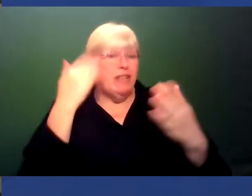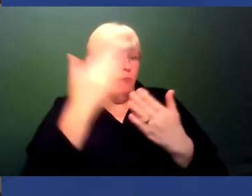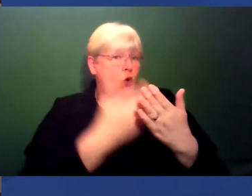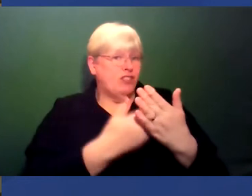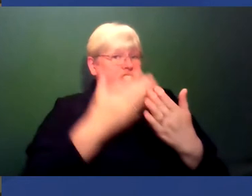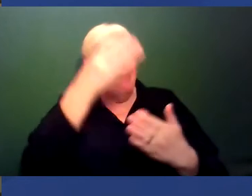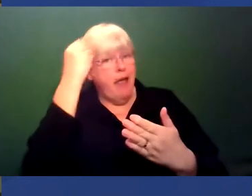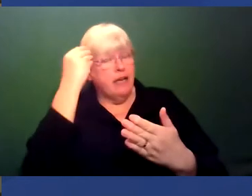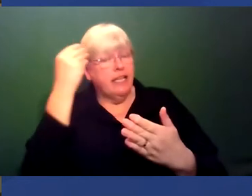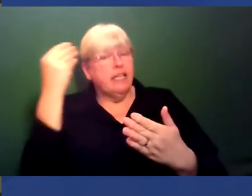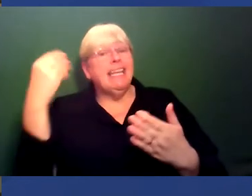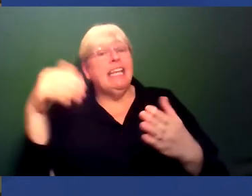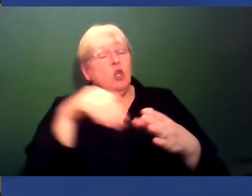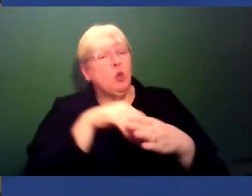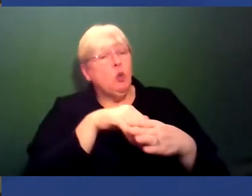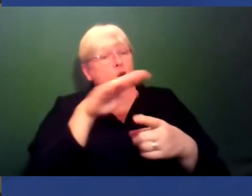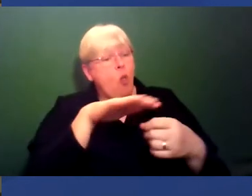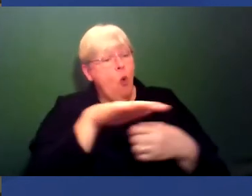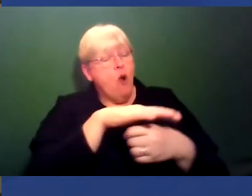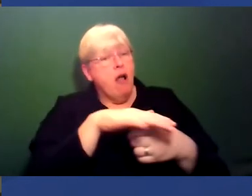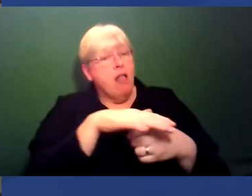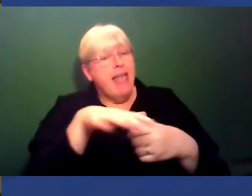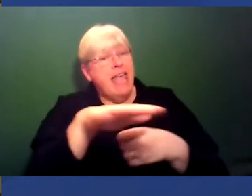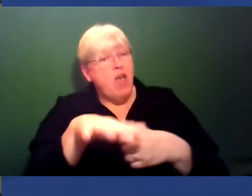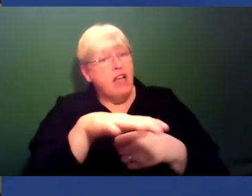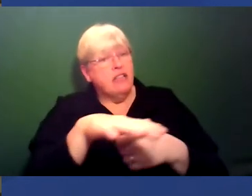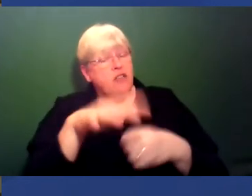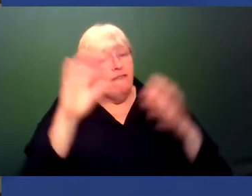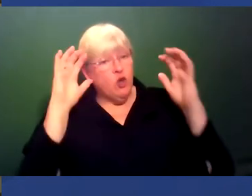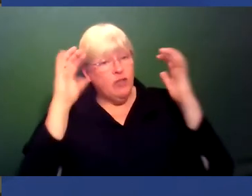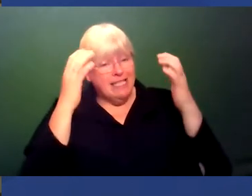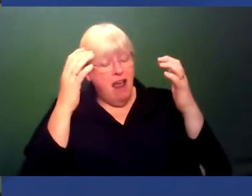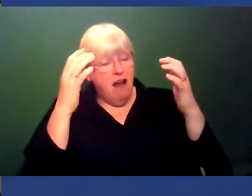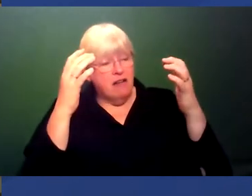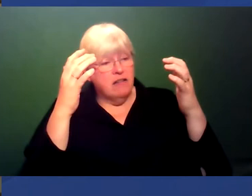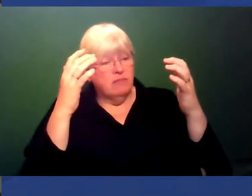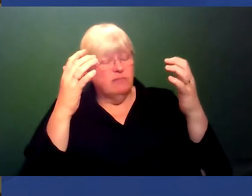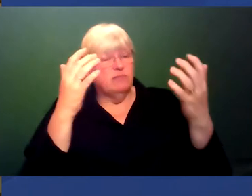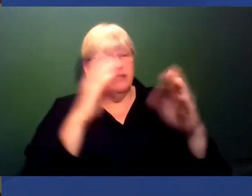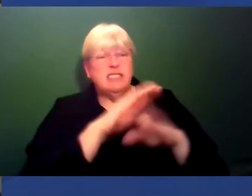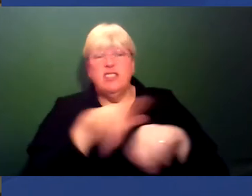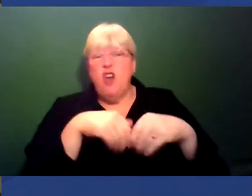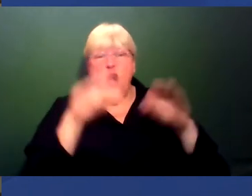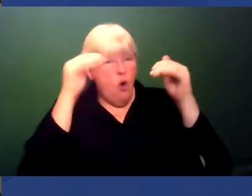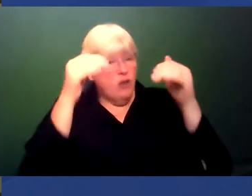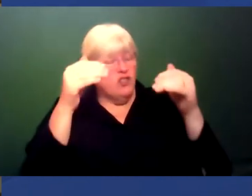also include local areas of concern rather than always concentrating on national movements?